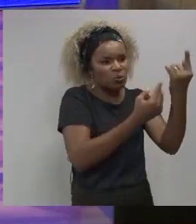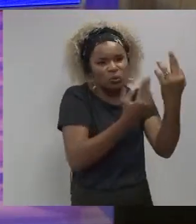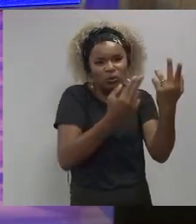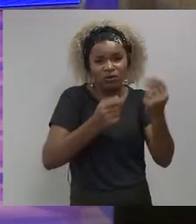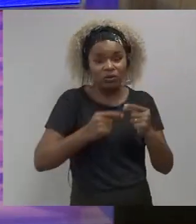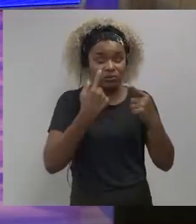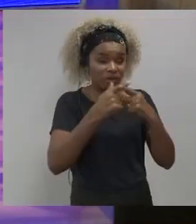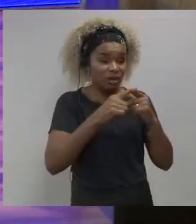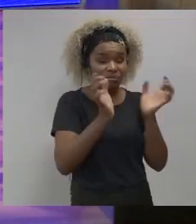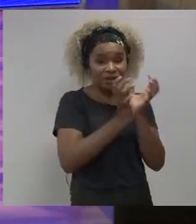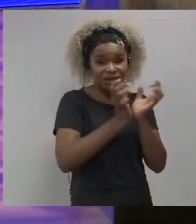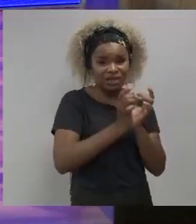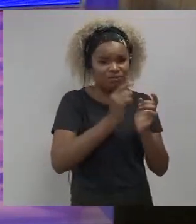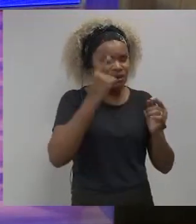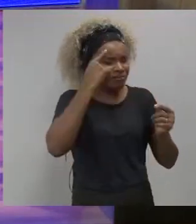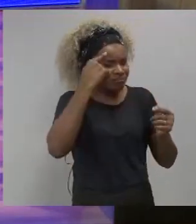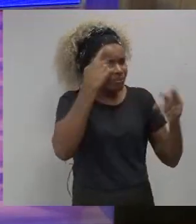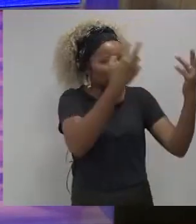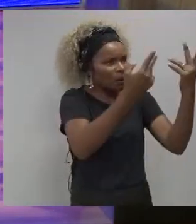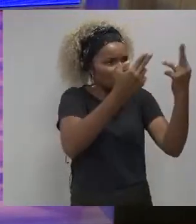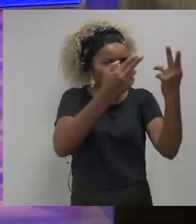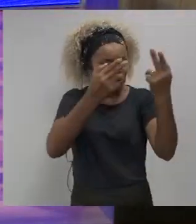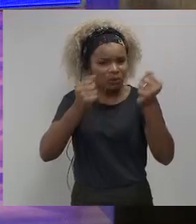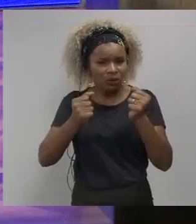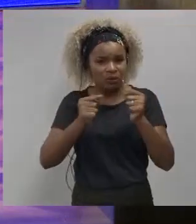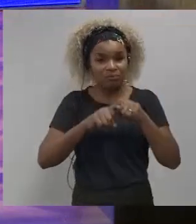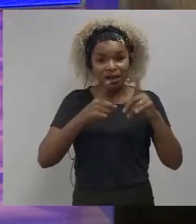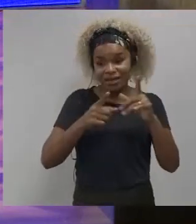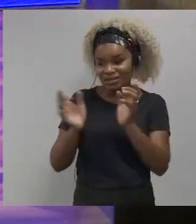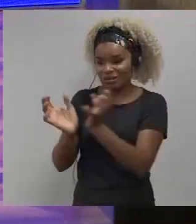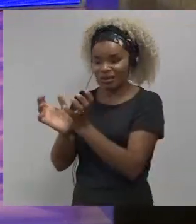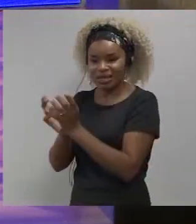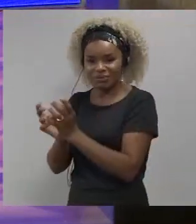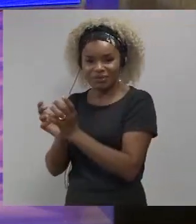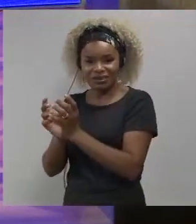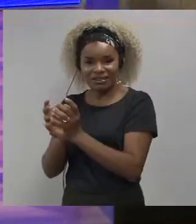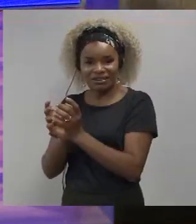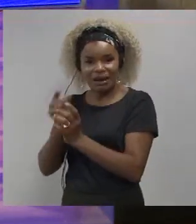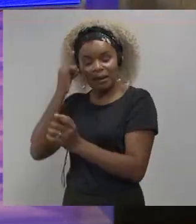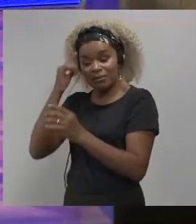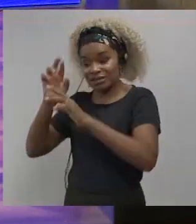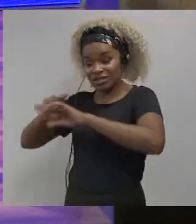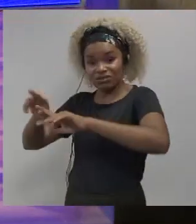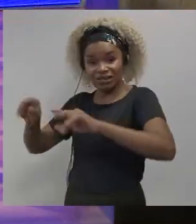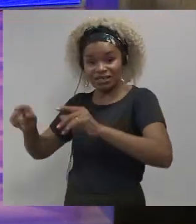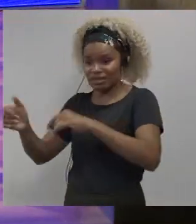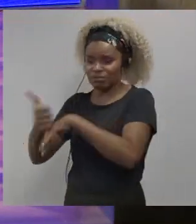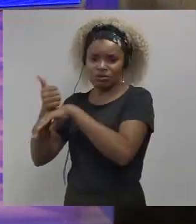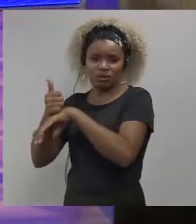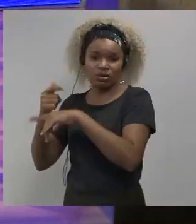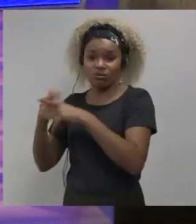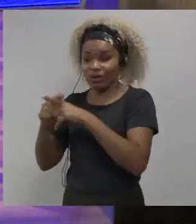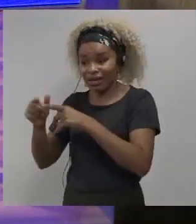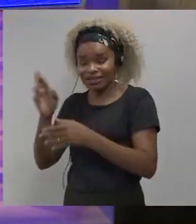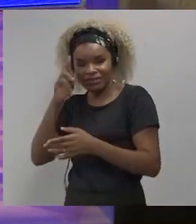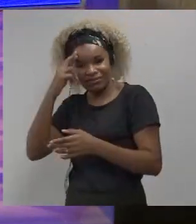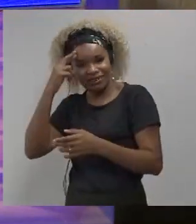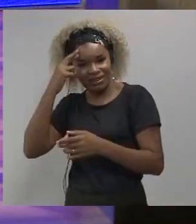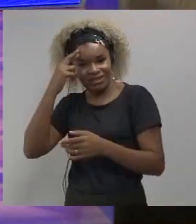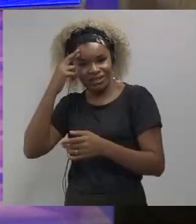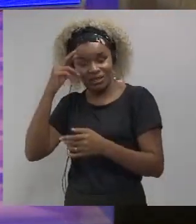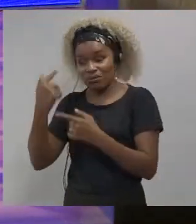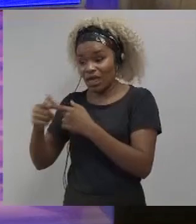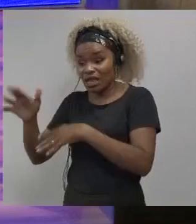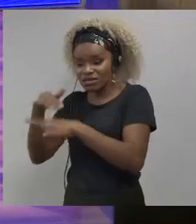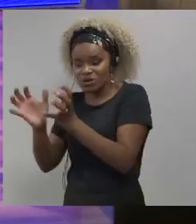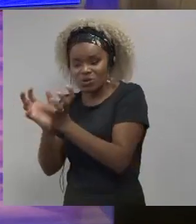even though it feels harder so it really takes quite a lot of self-reflection um and